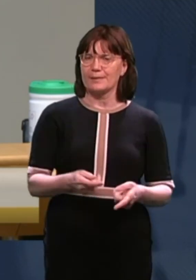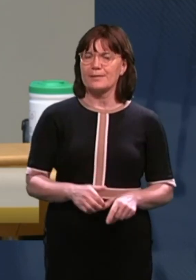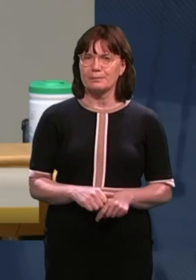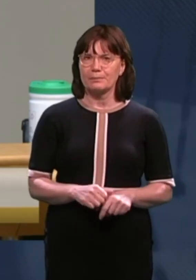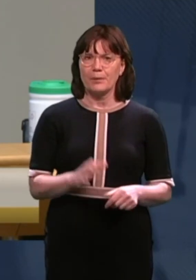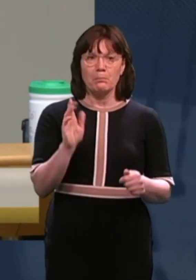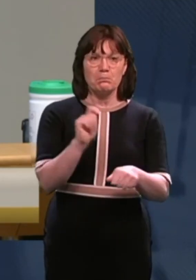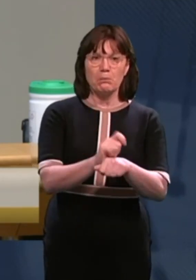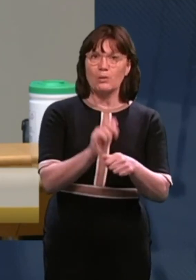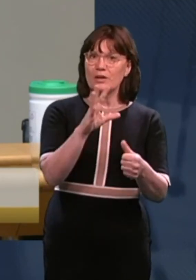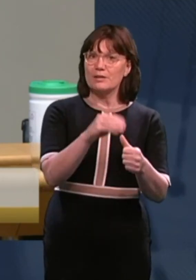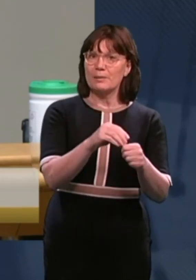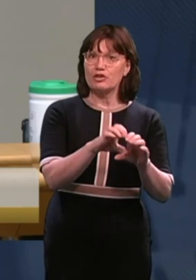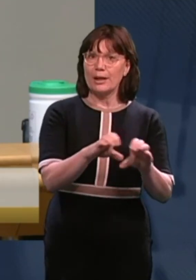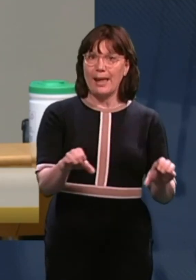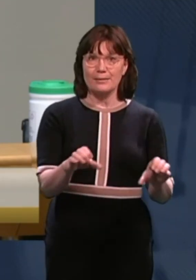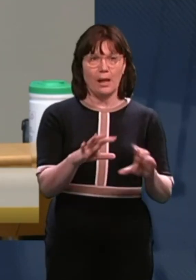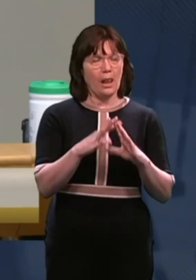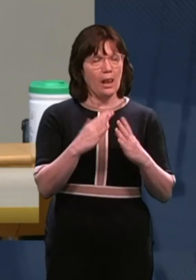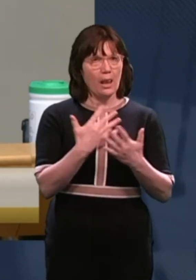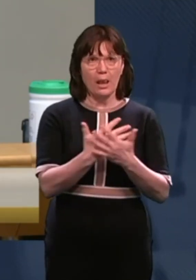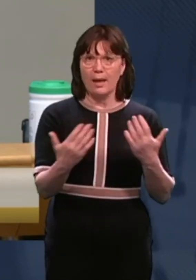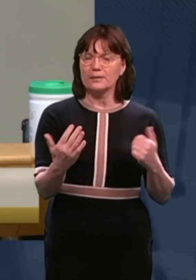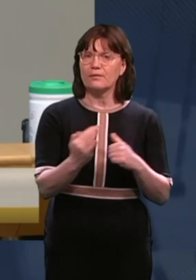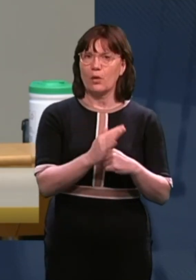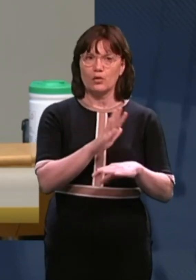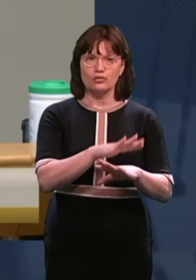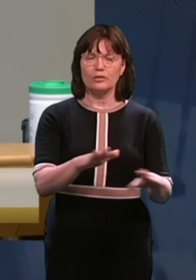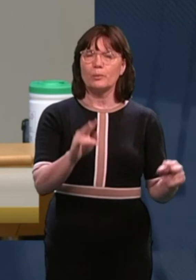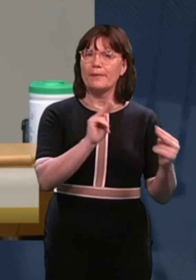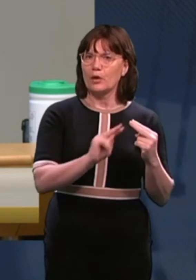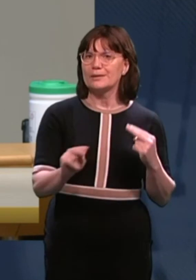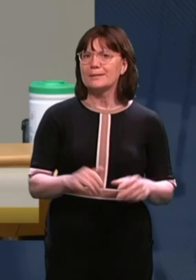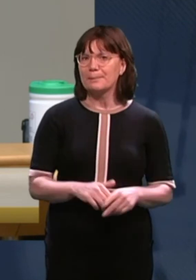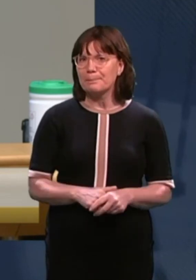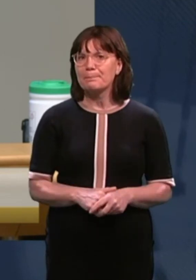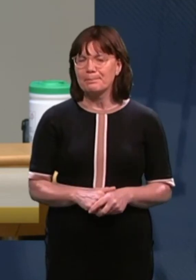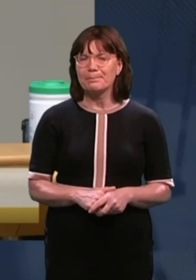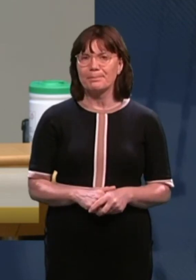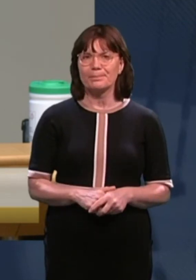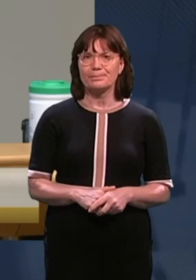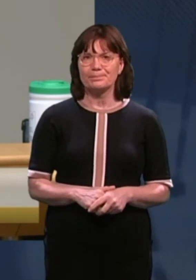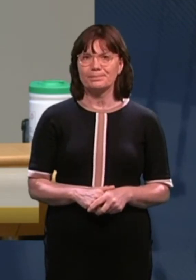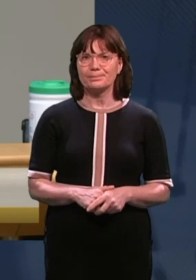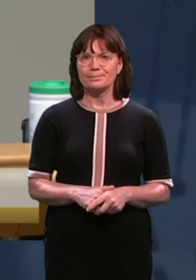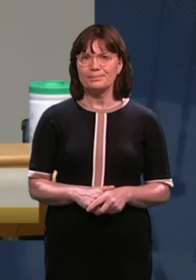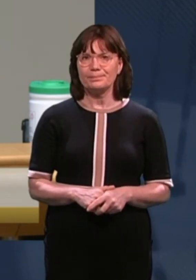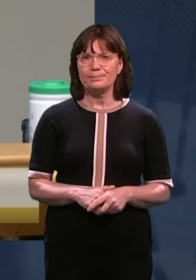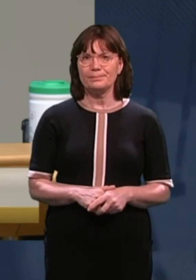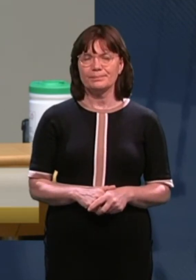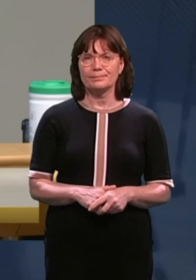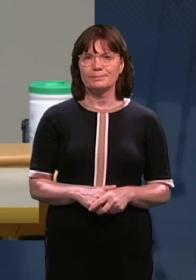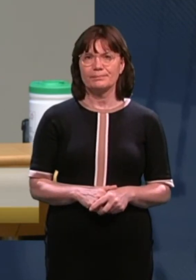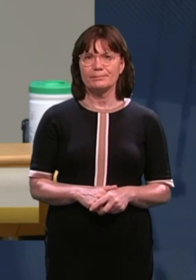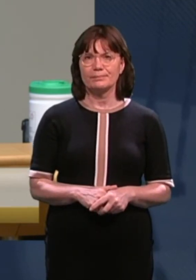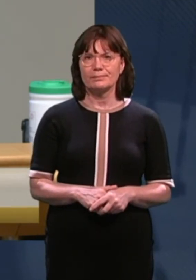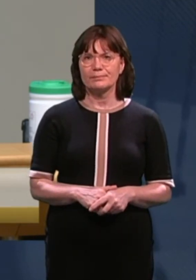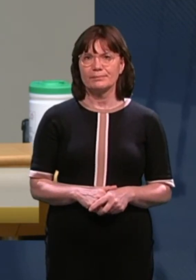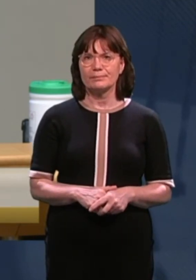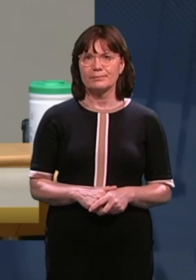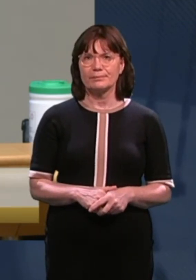for autism. And so, that's something that we're very aware of. So, you know,